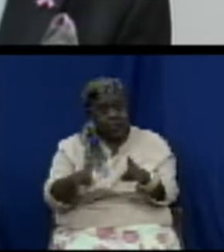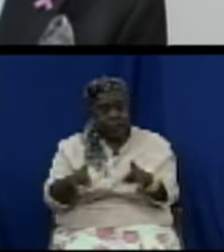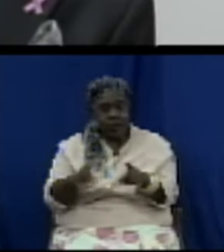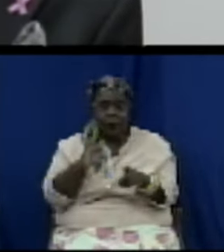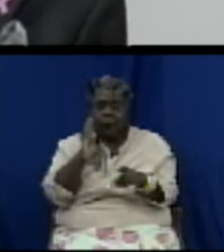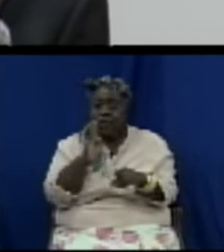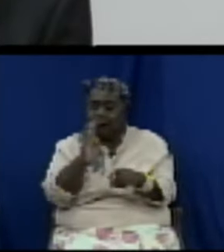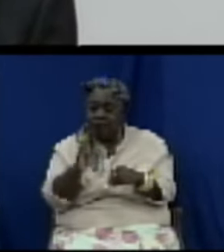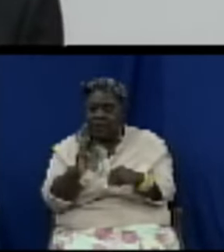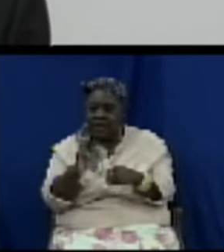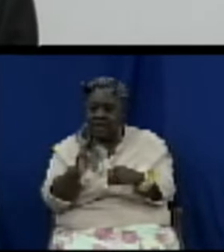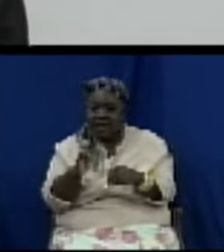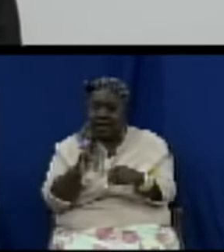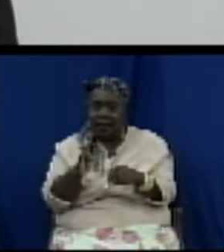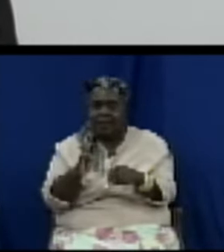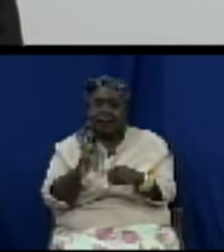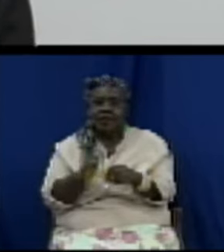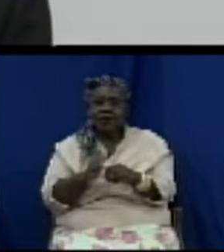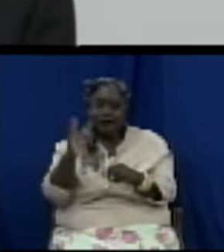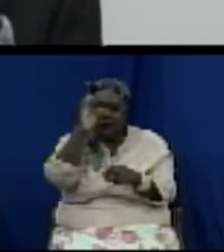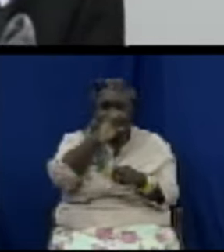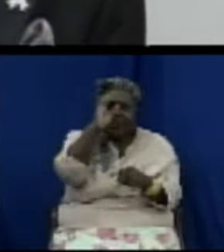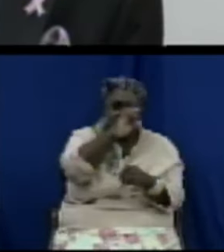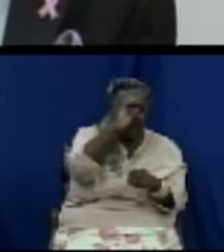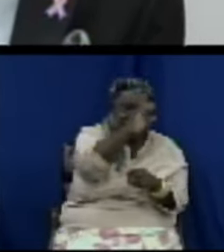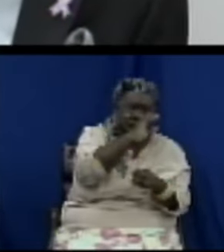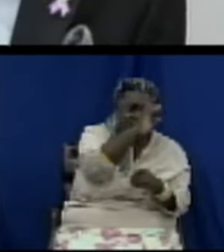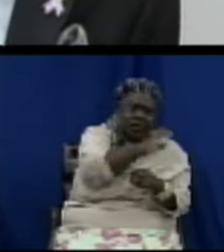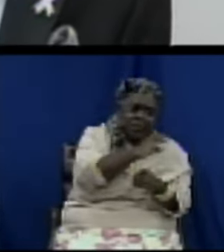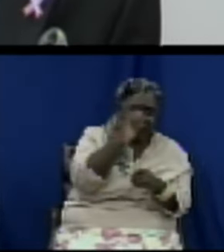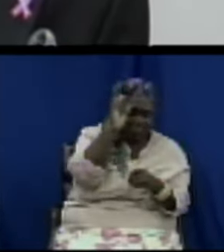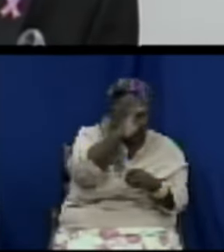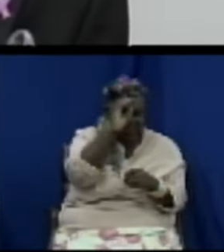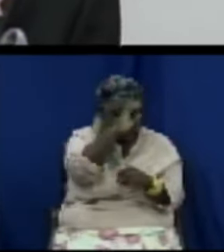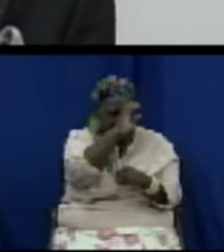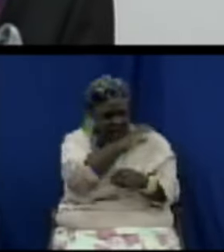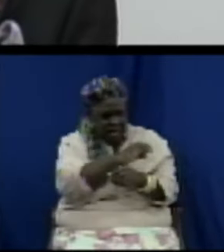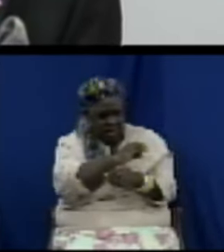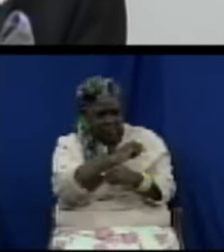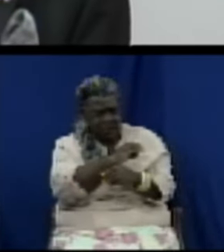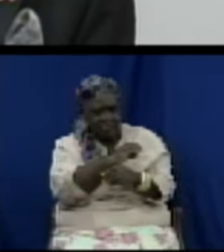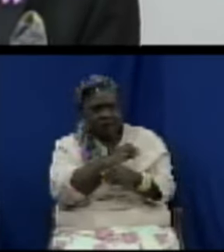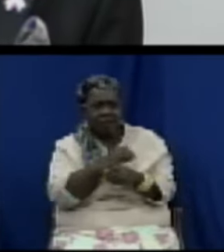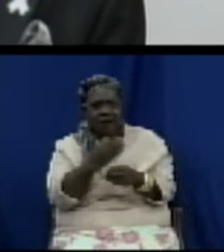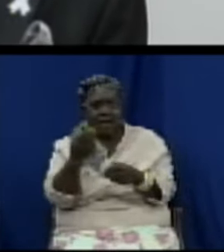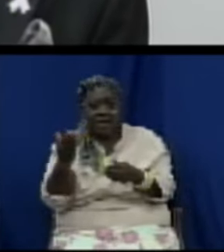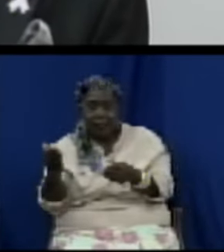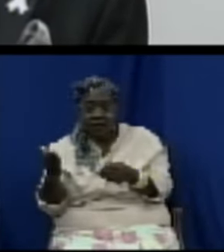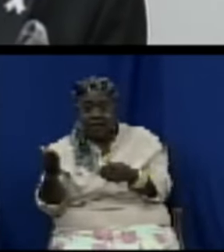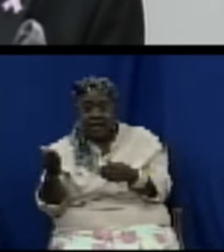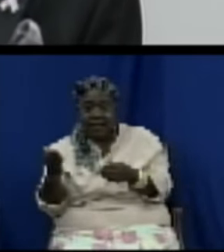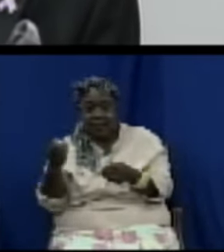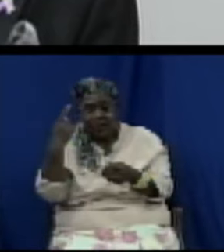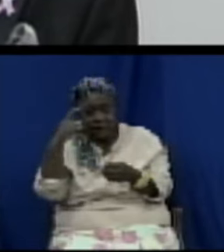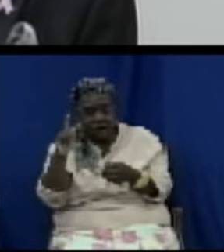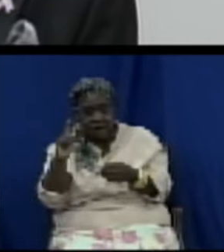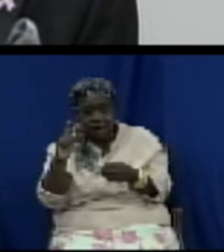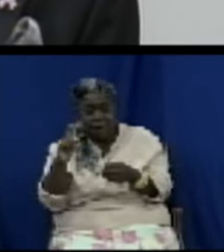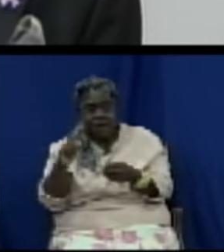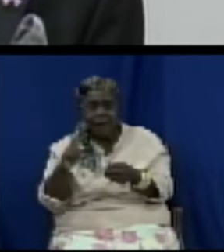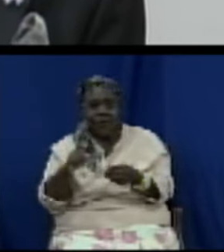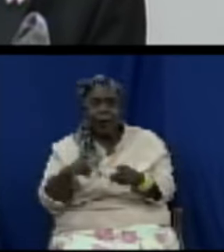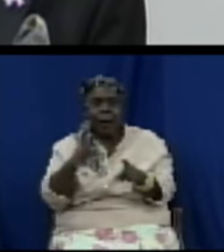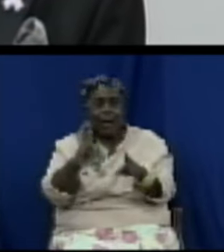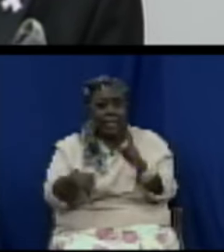of investigations on behalf of consumers adversely affected in relation